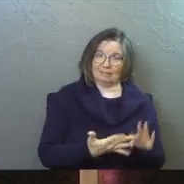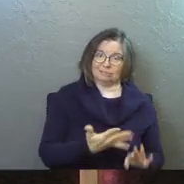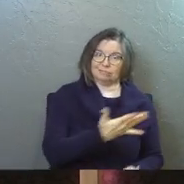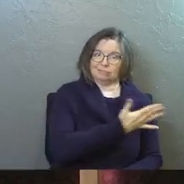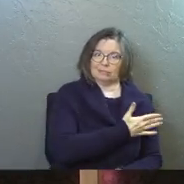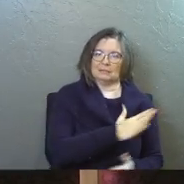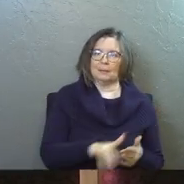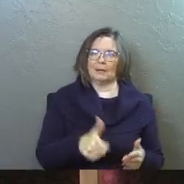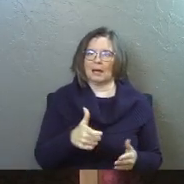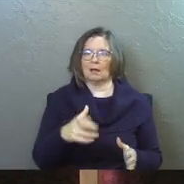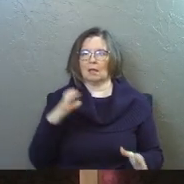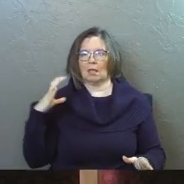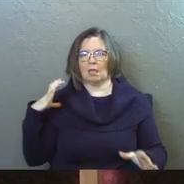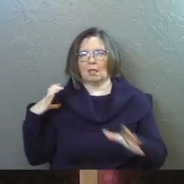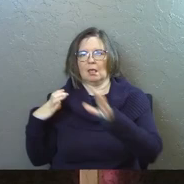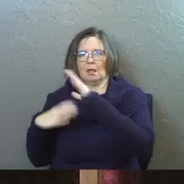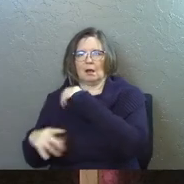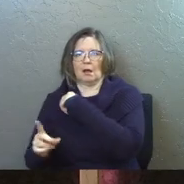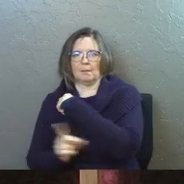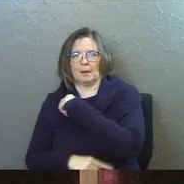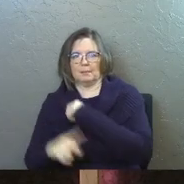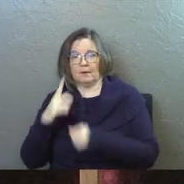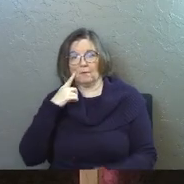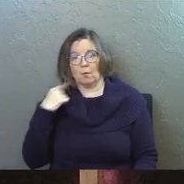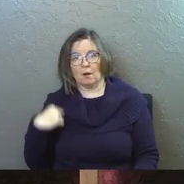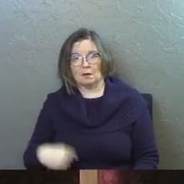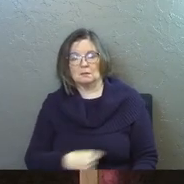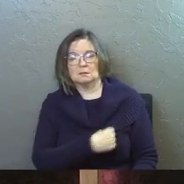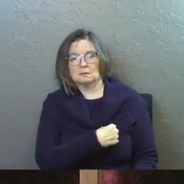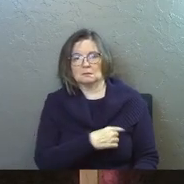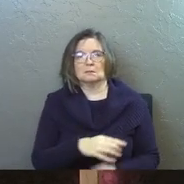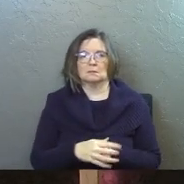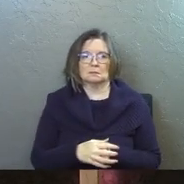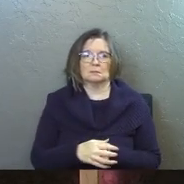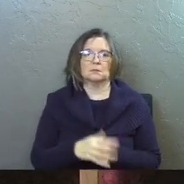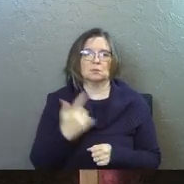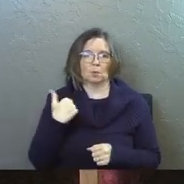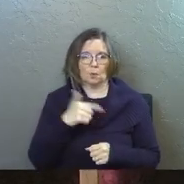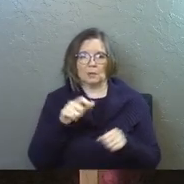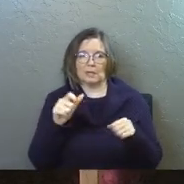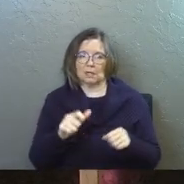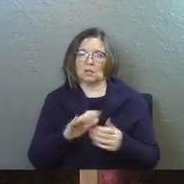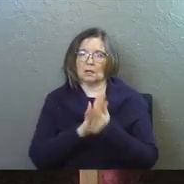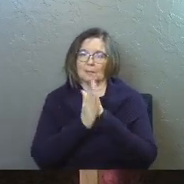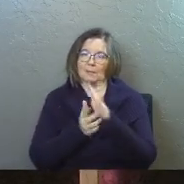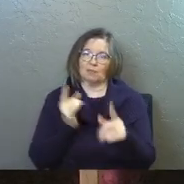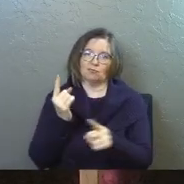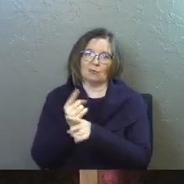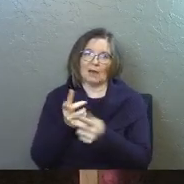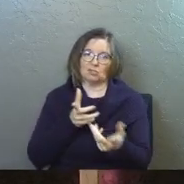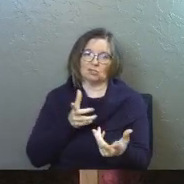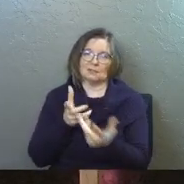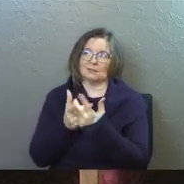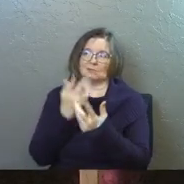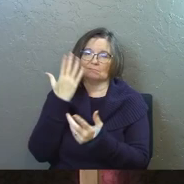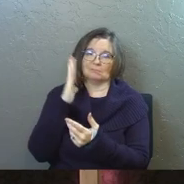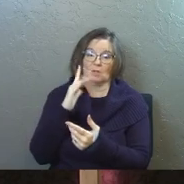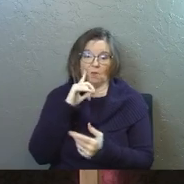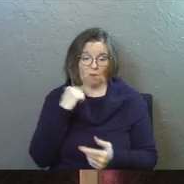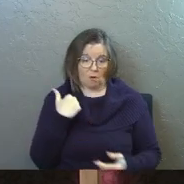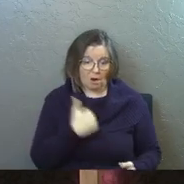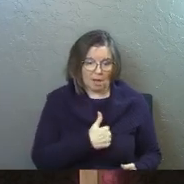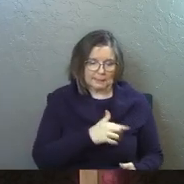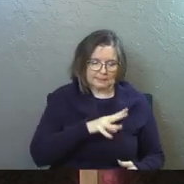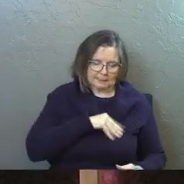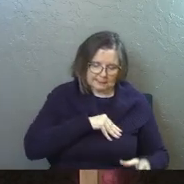Somebody else had to carry our punishments for us so that we could be righteous. So for us, he